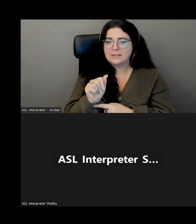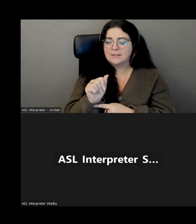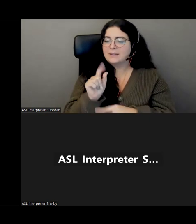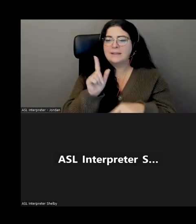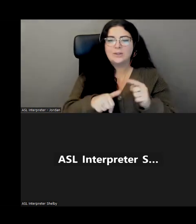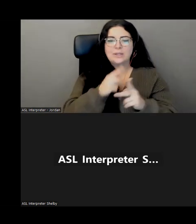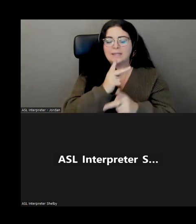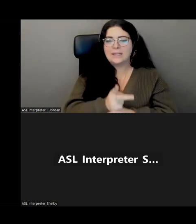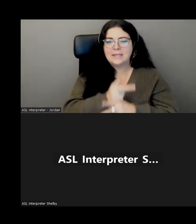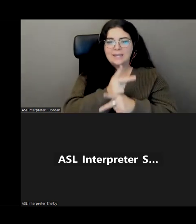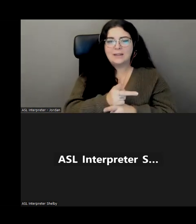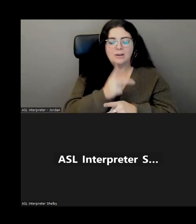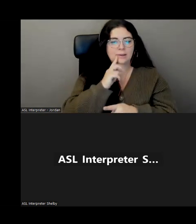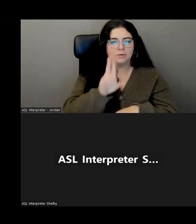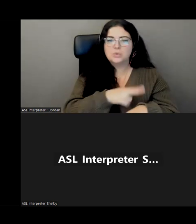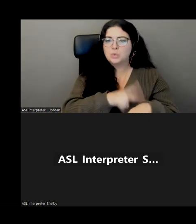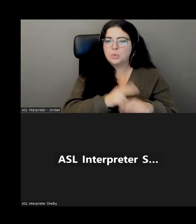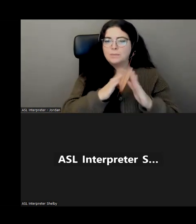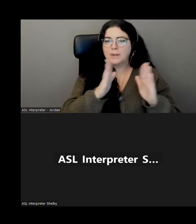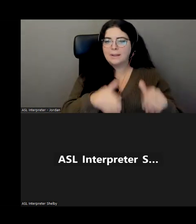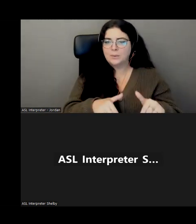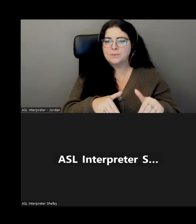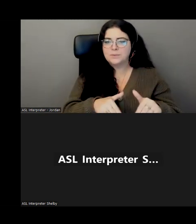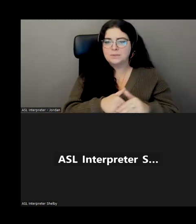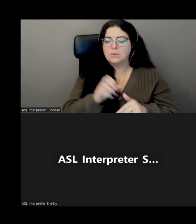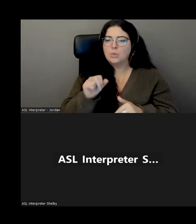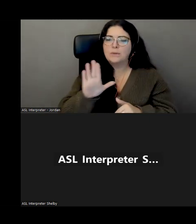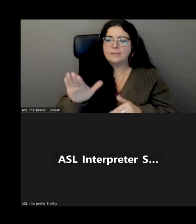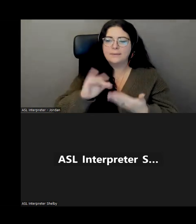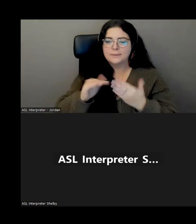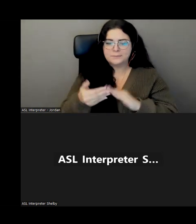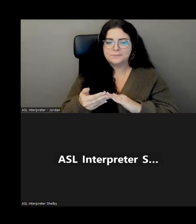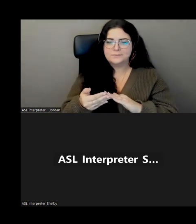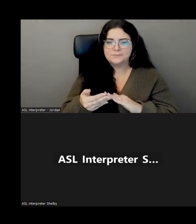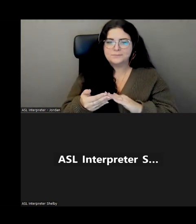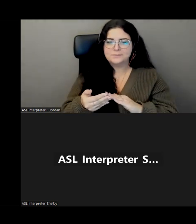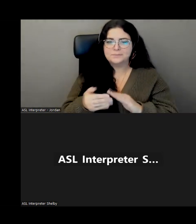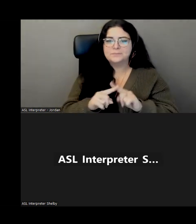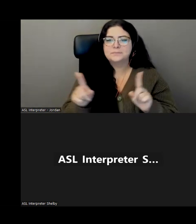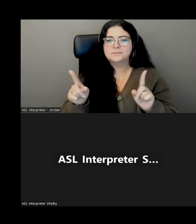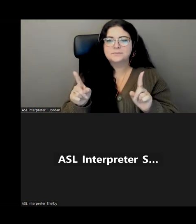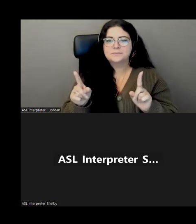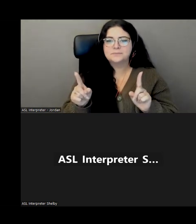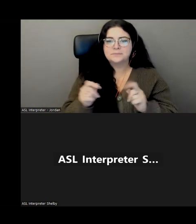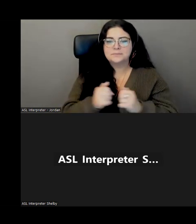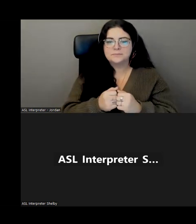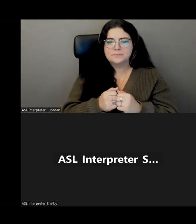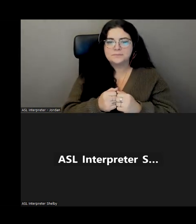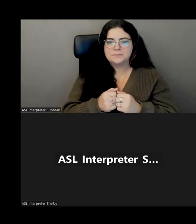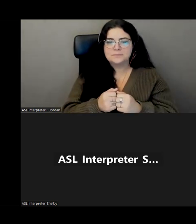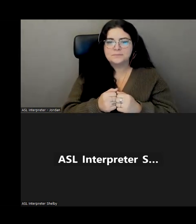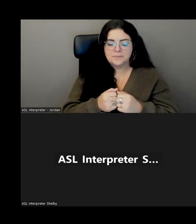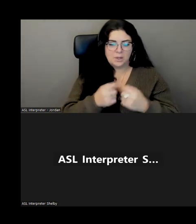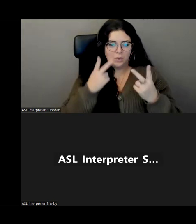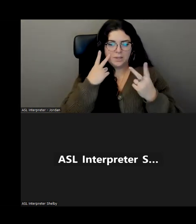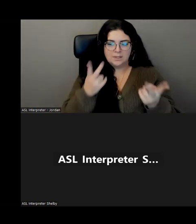cared for in a typical home or in their typical community. But of course, we certainly saw better